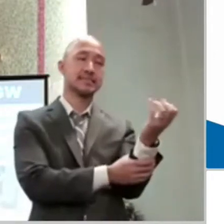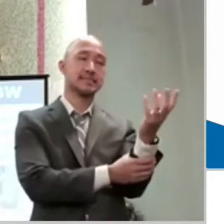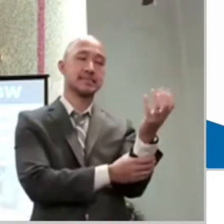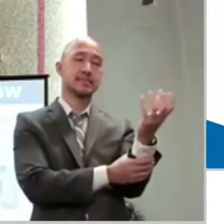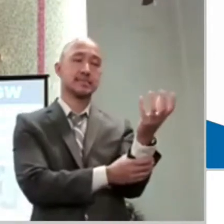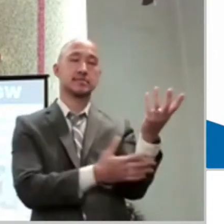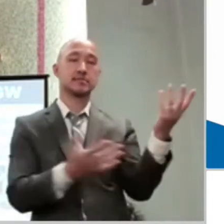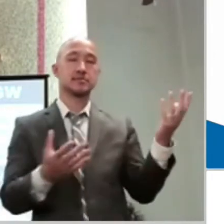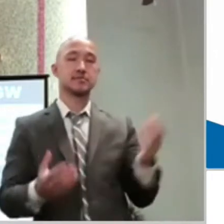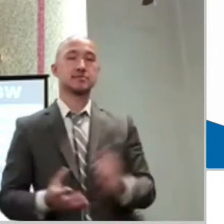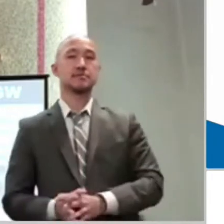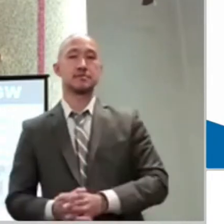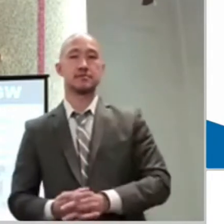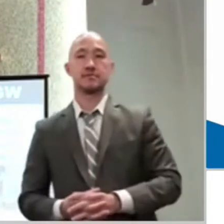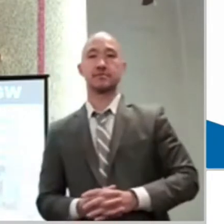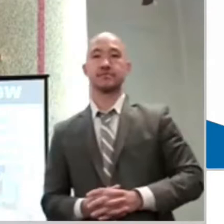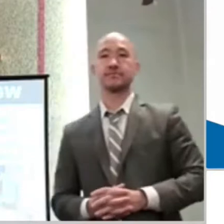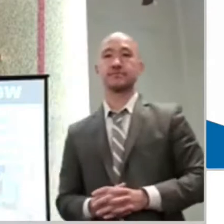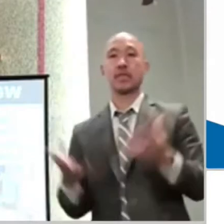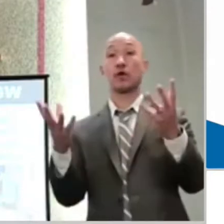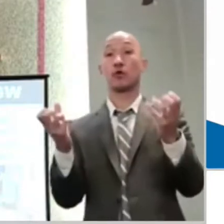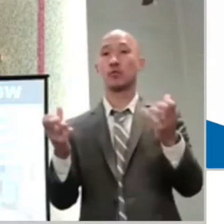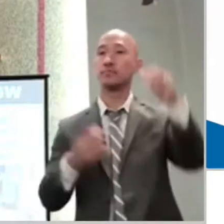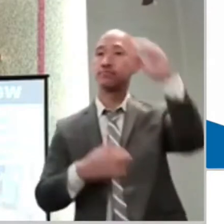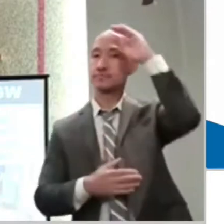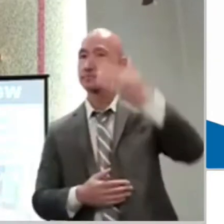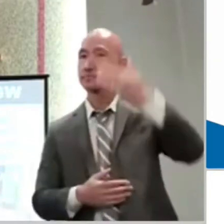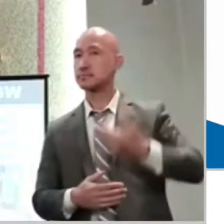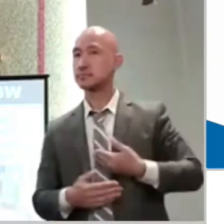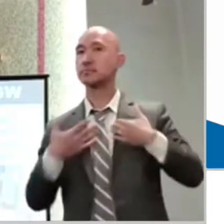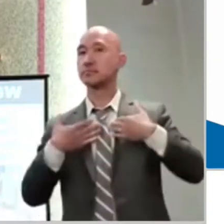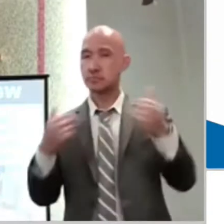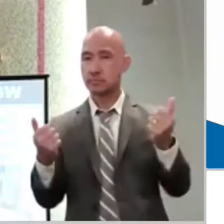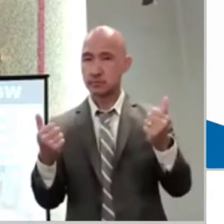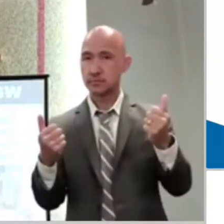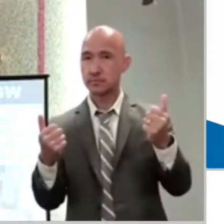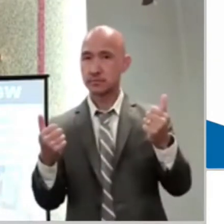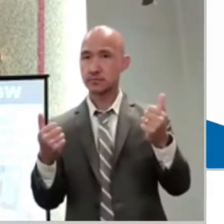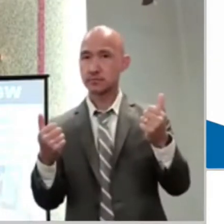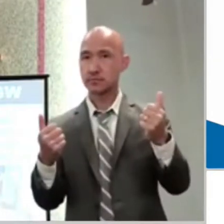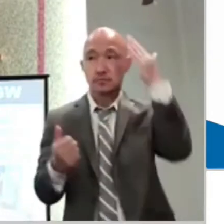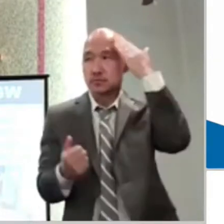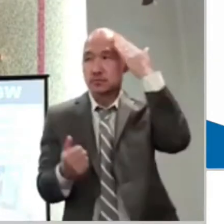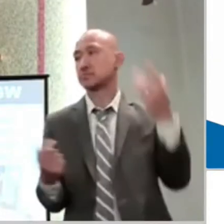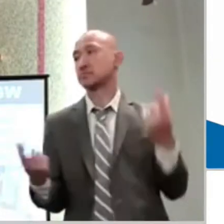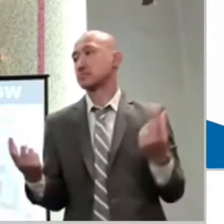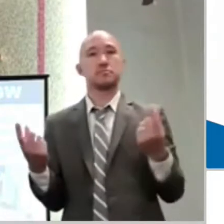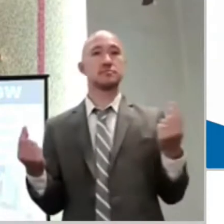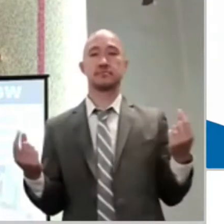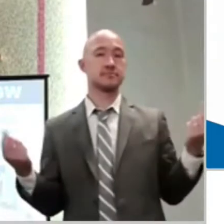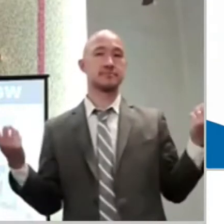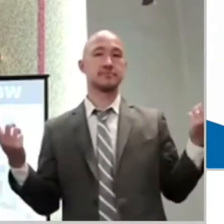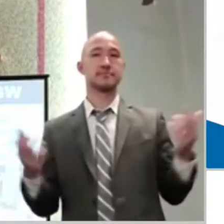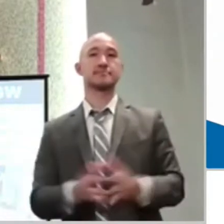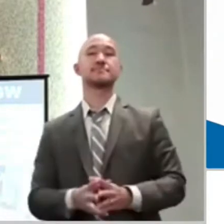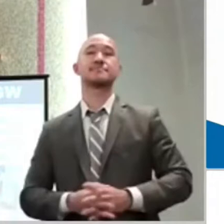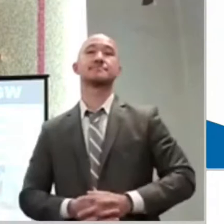been desperate to get his boy healed. He wants this to stop. He doesn't know what to do.